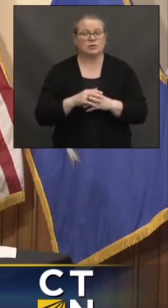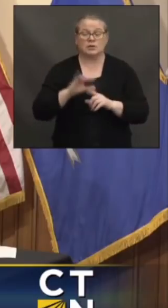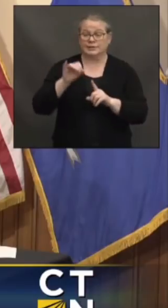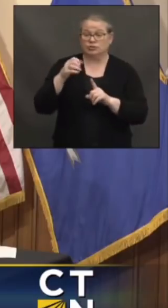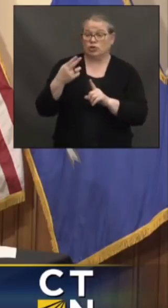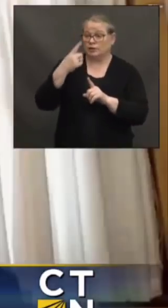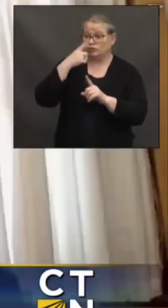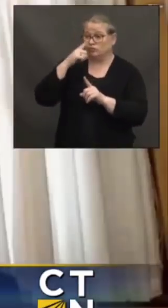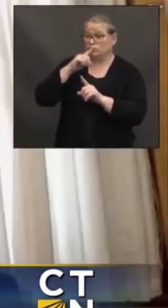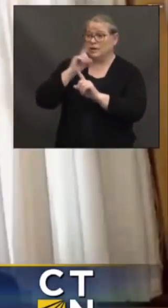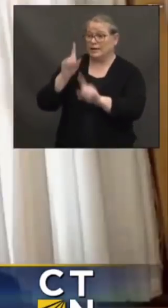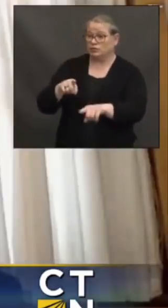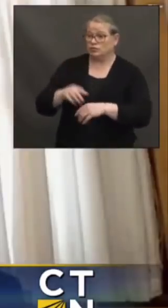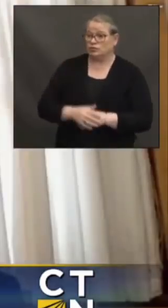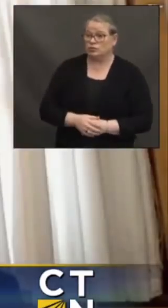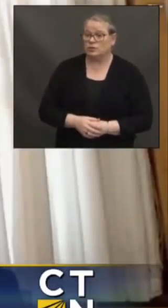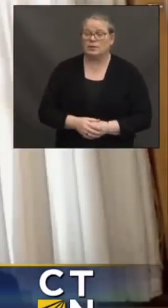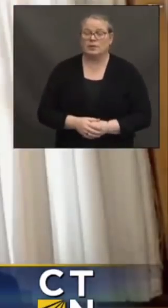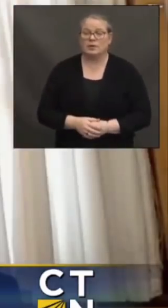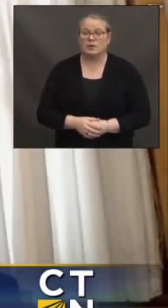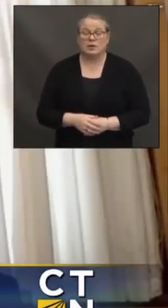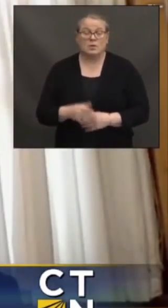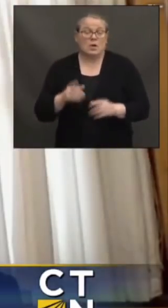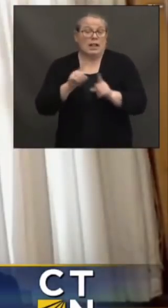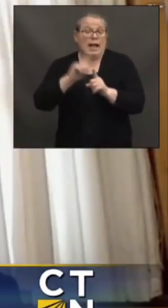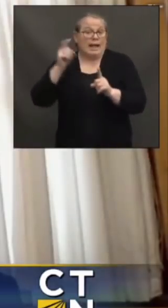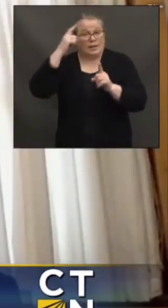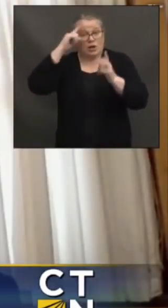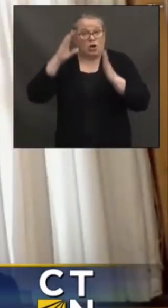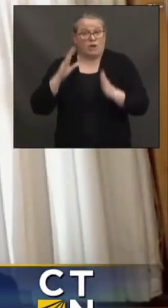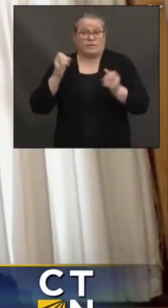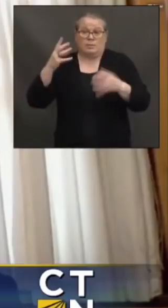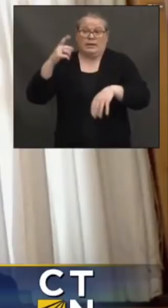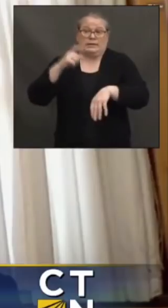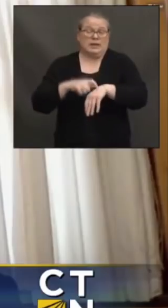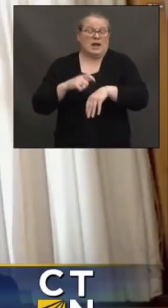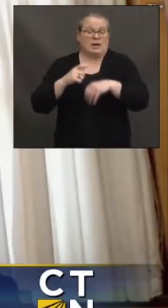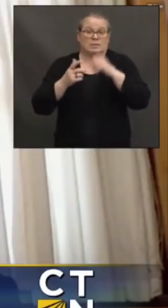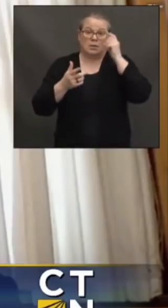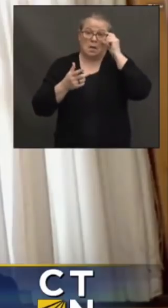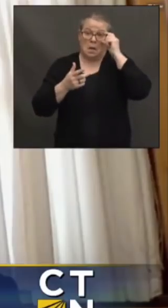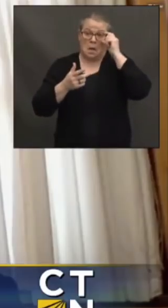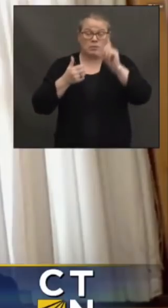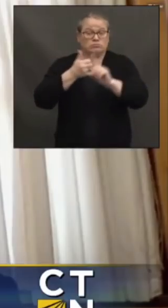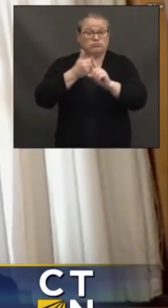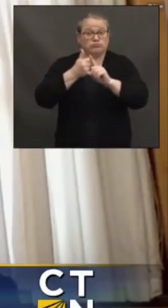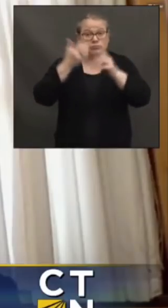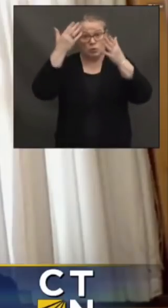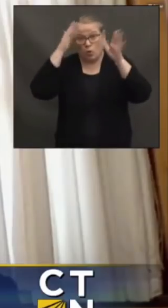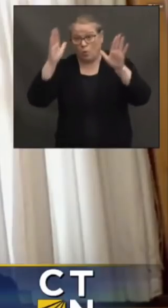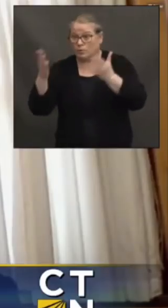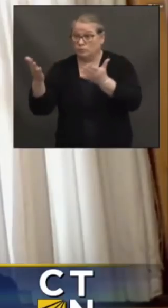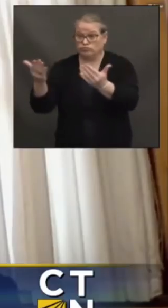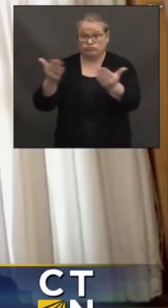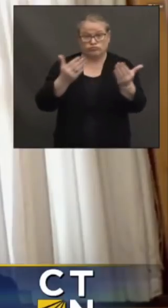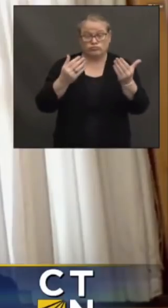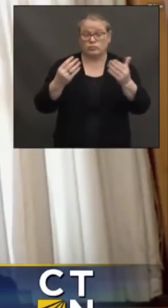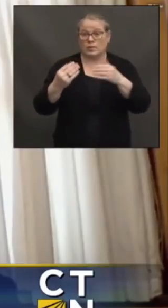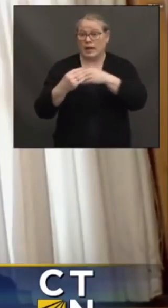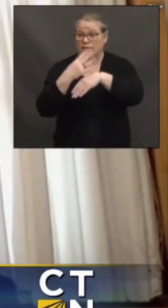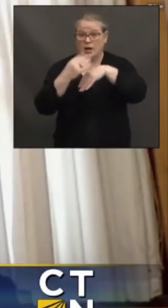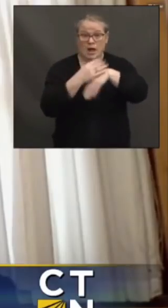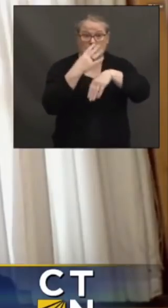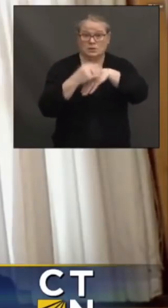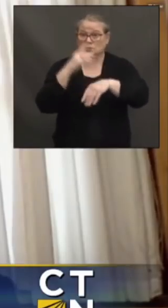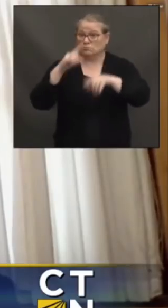Well, look, I think as the governor has spoken about many times, he takes advice, counsel from a wide variety of people, including public health